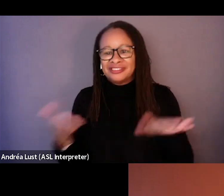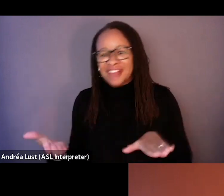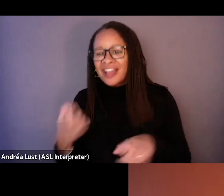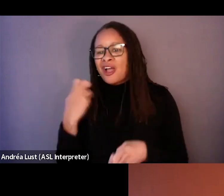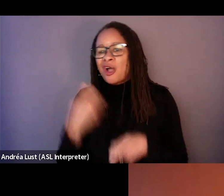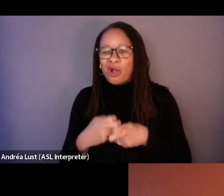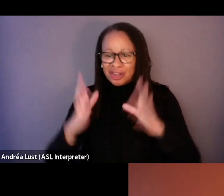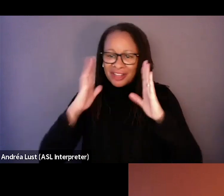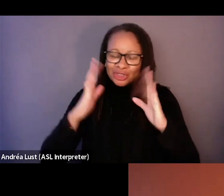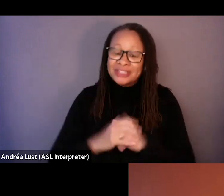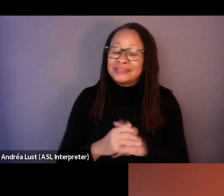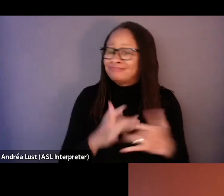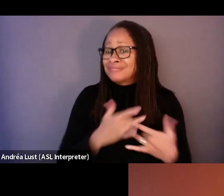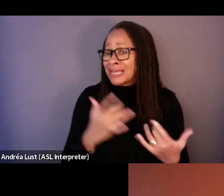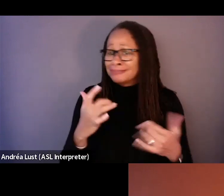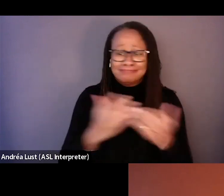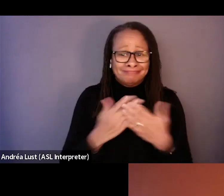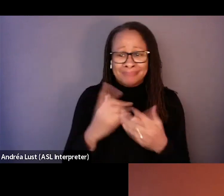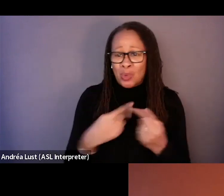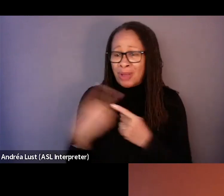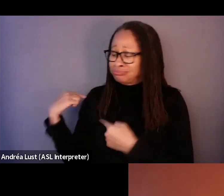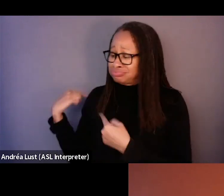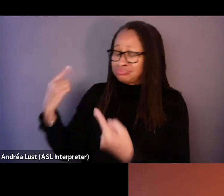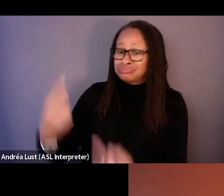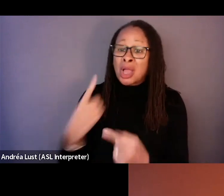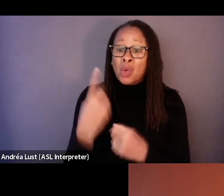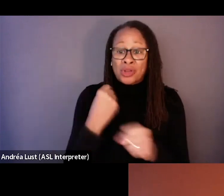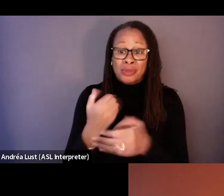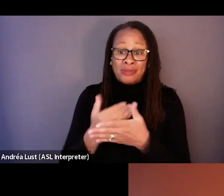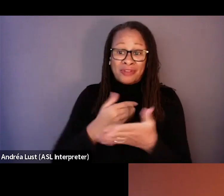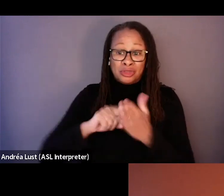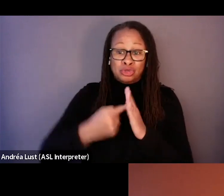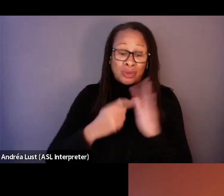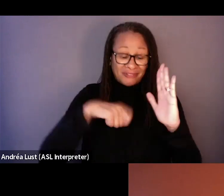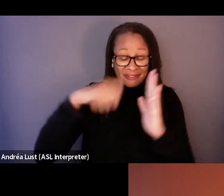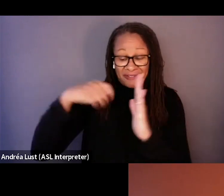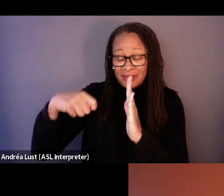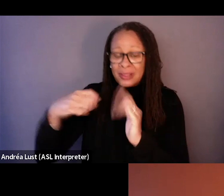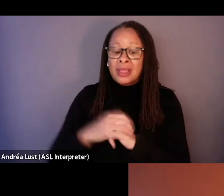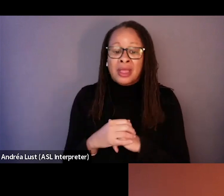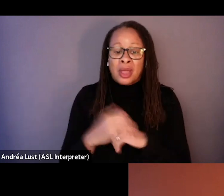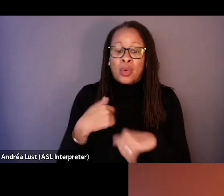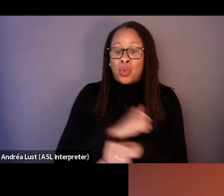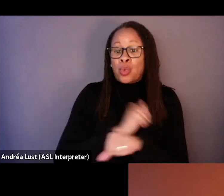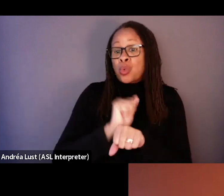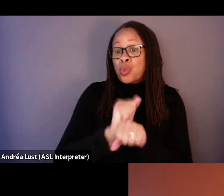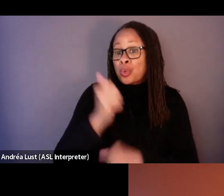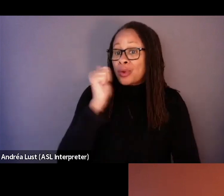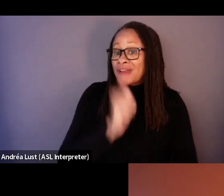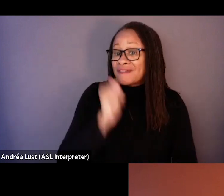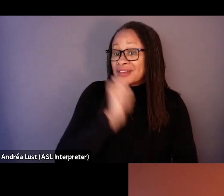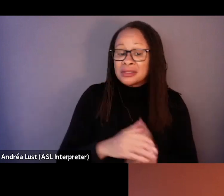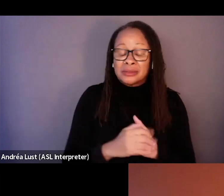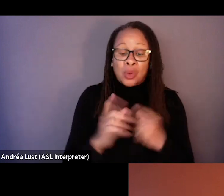hard to concentrate, you know, before we even start to shoot, we had like, you one year before us, before that we were like, you know, working every day. So when